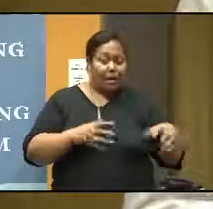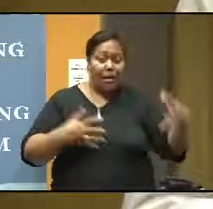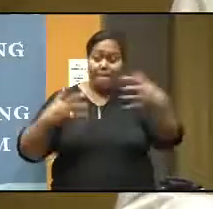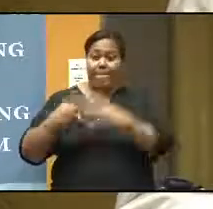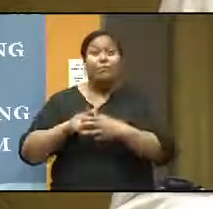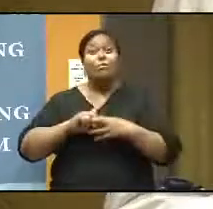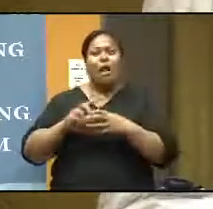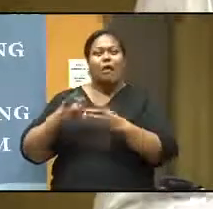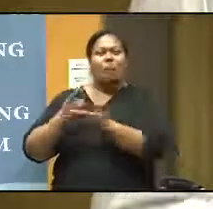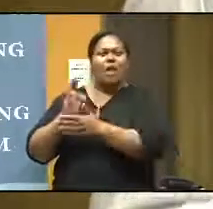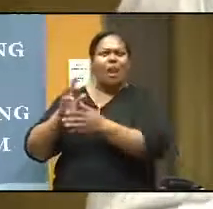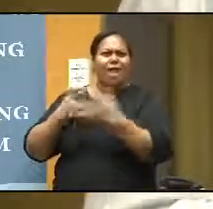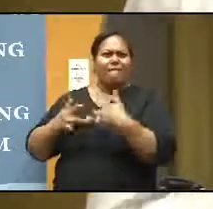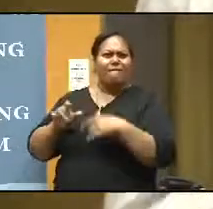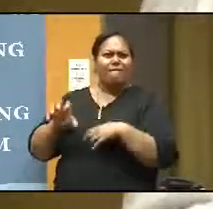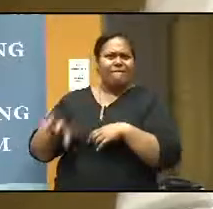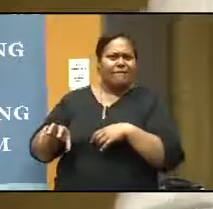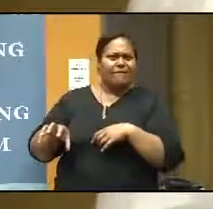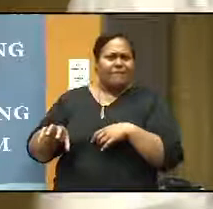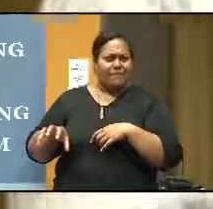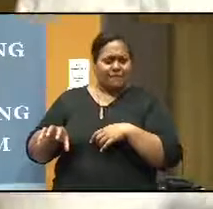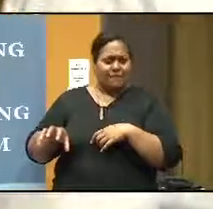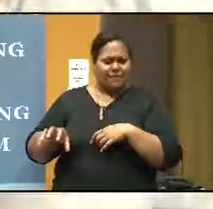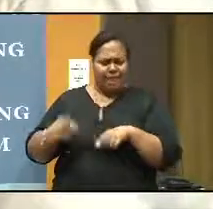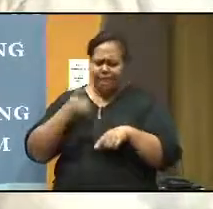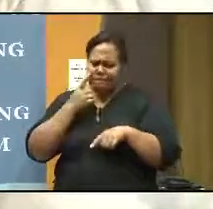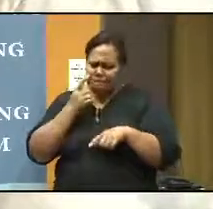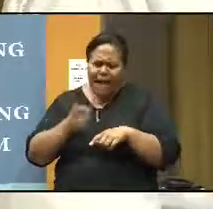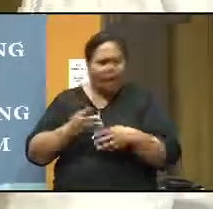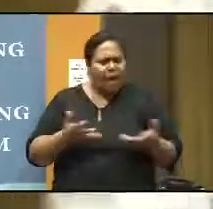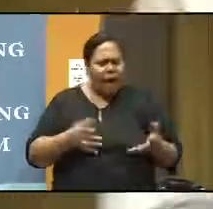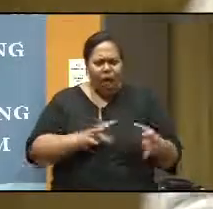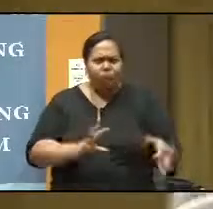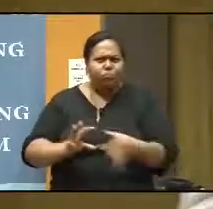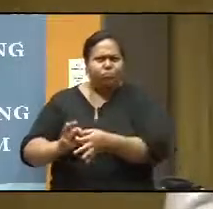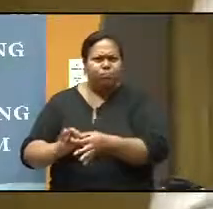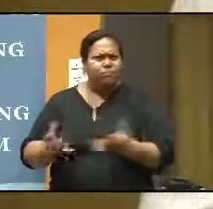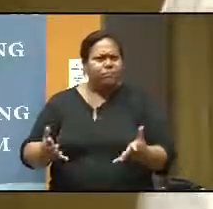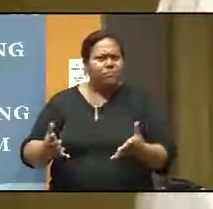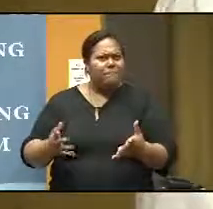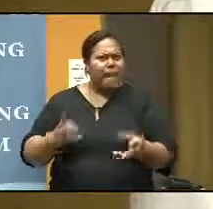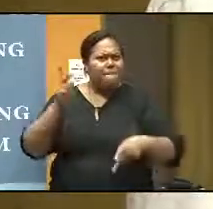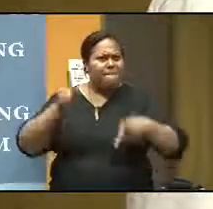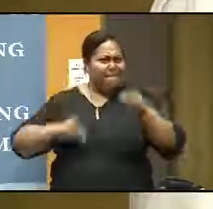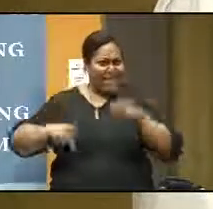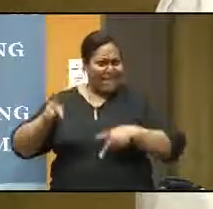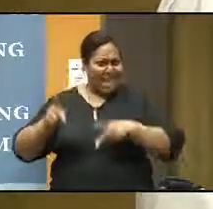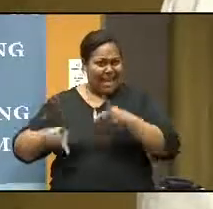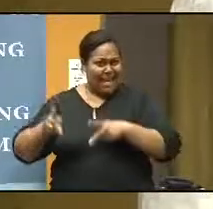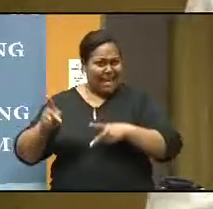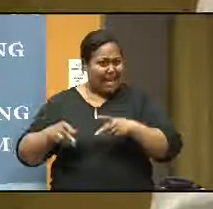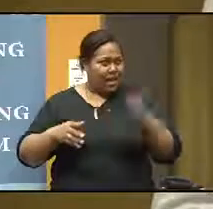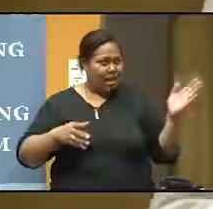and then finding out a particular pattern. For that, we require our students